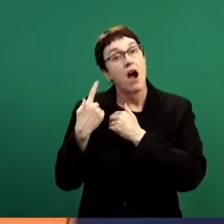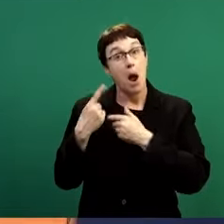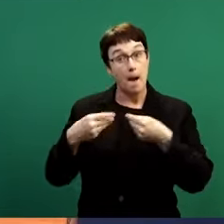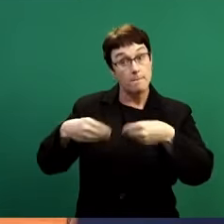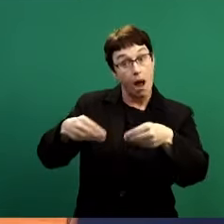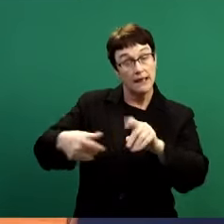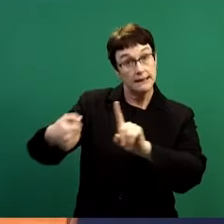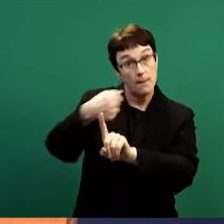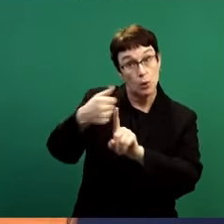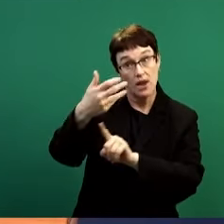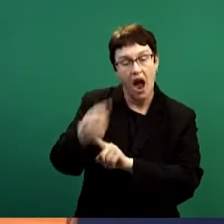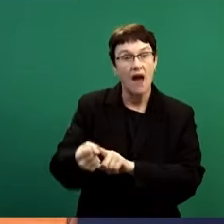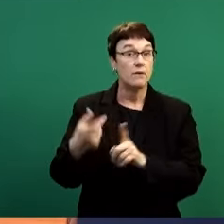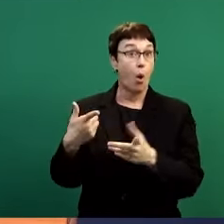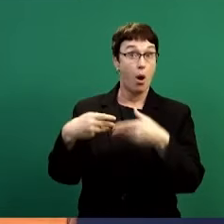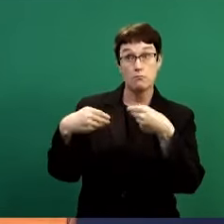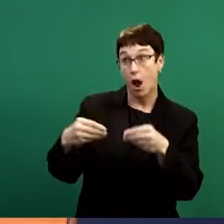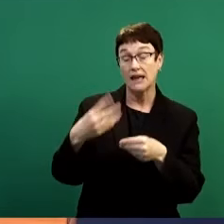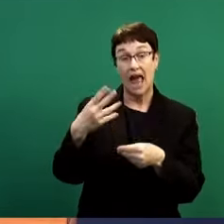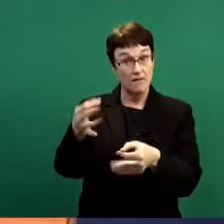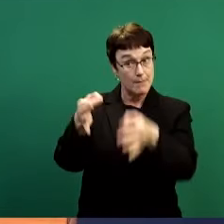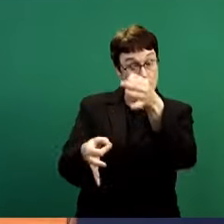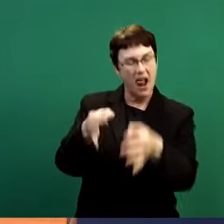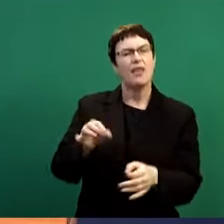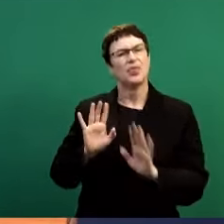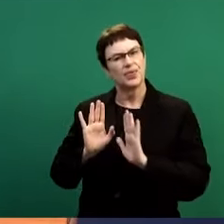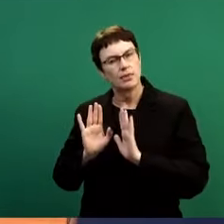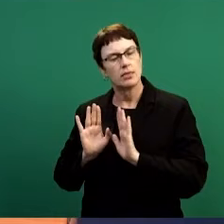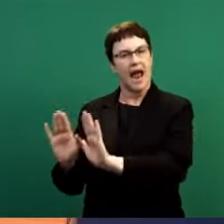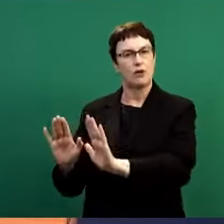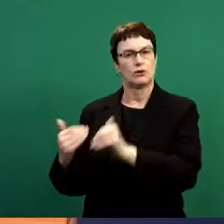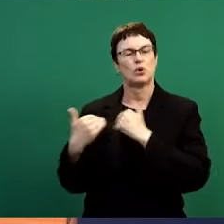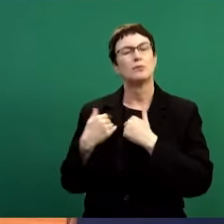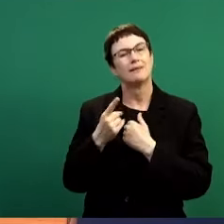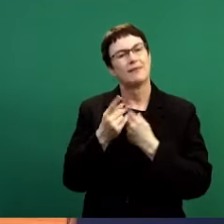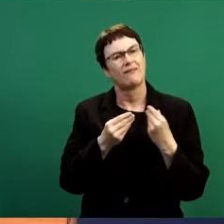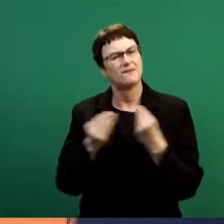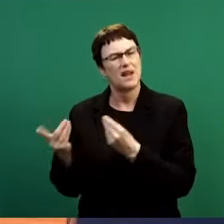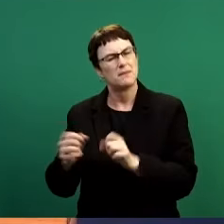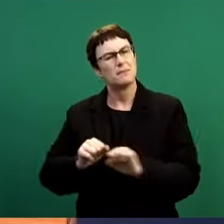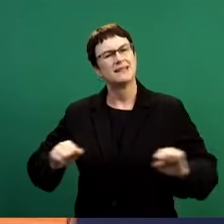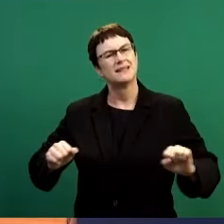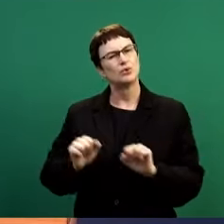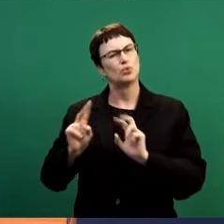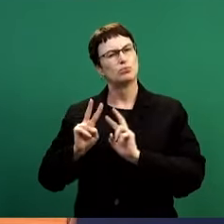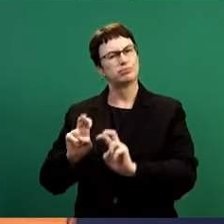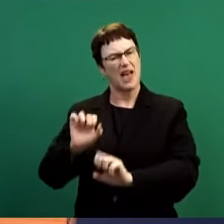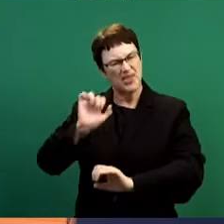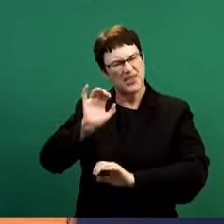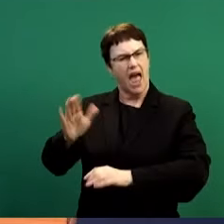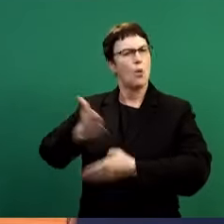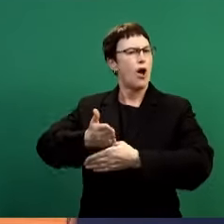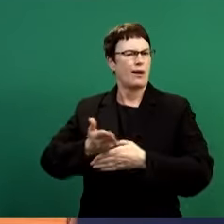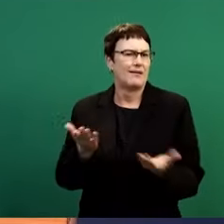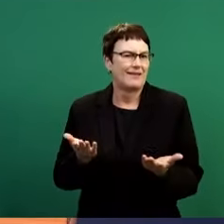market manipulation. They must be given the space to do their work and